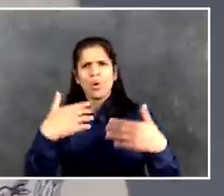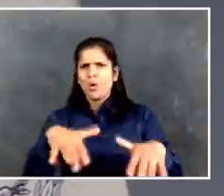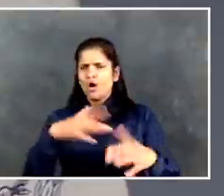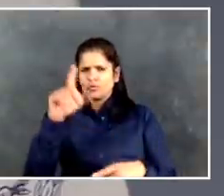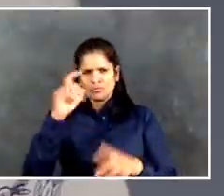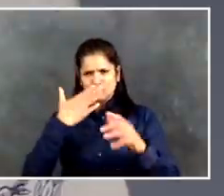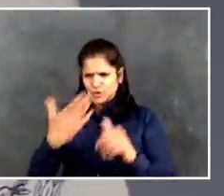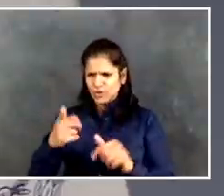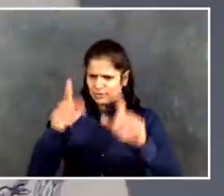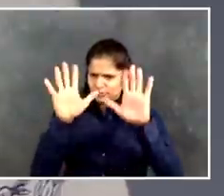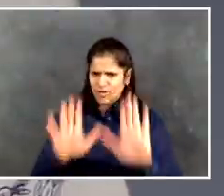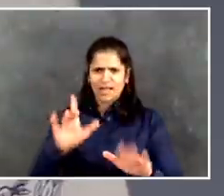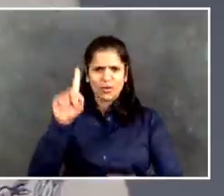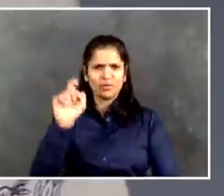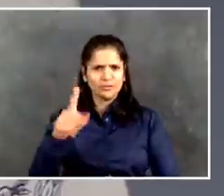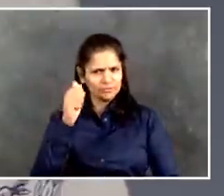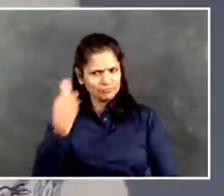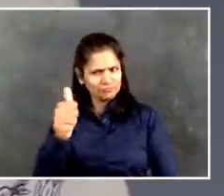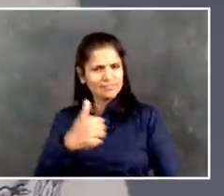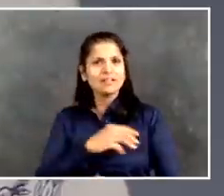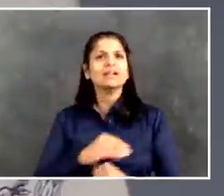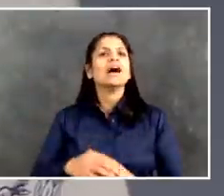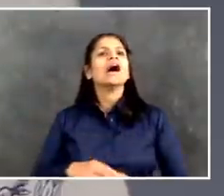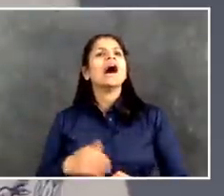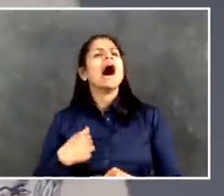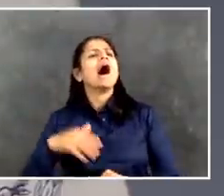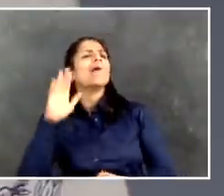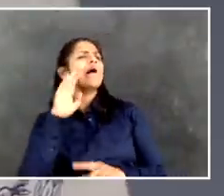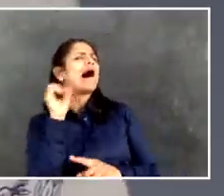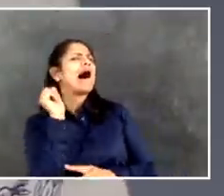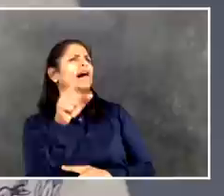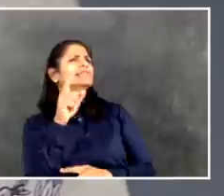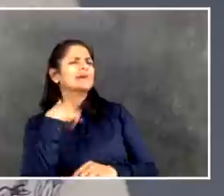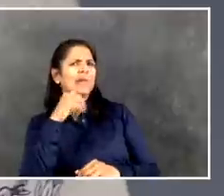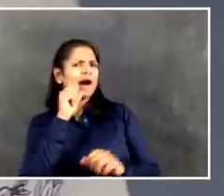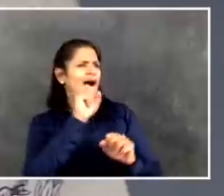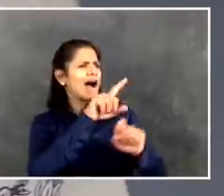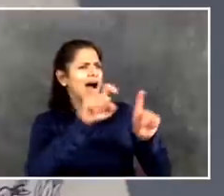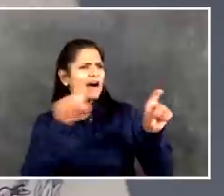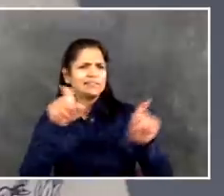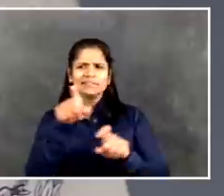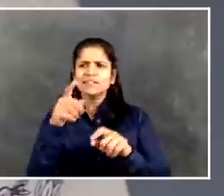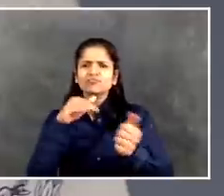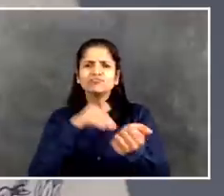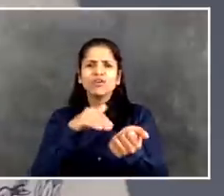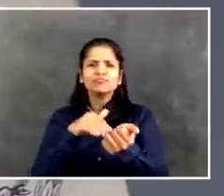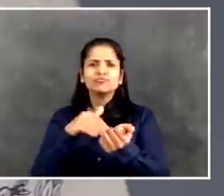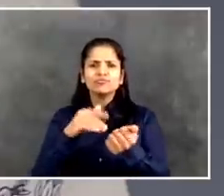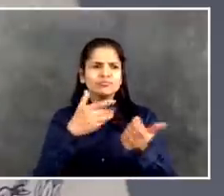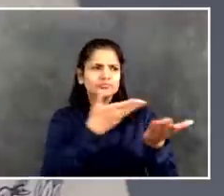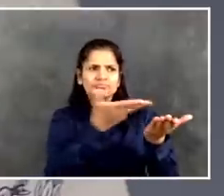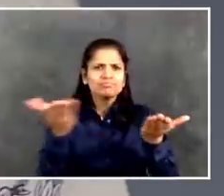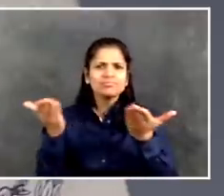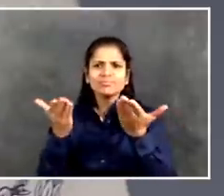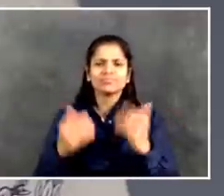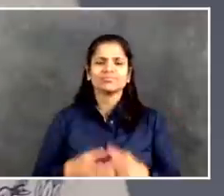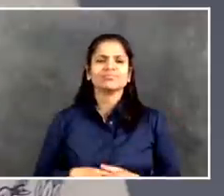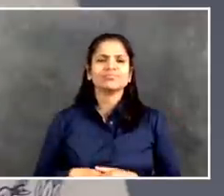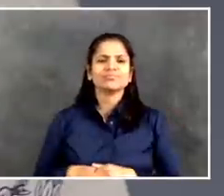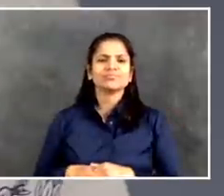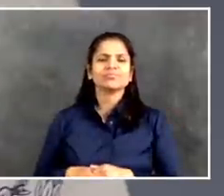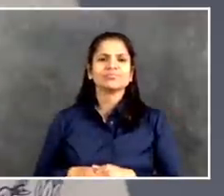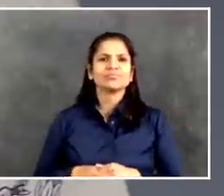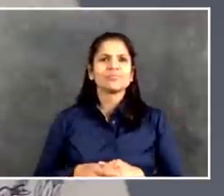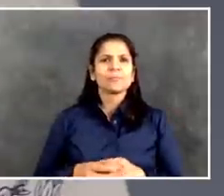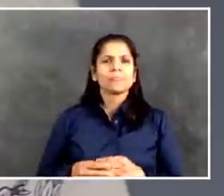I'm going to turn to the health folks, and I'm sure they have strong views on this matter, but I think they'll also be the first